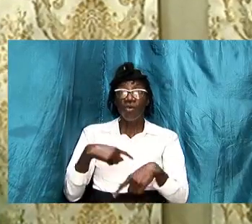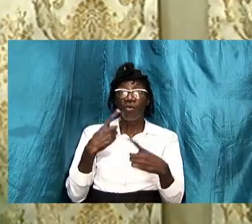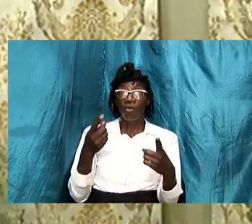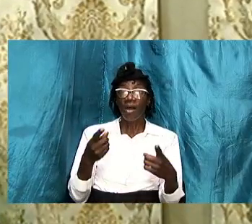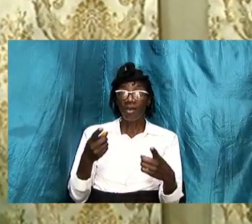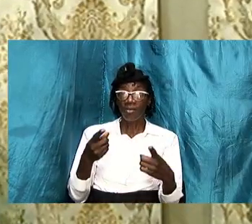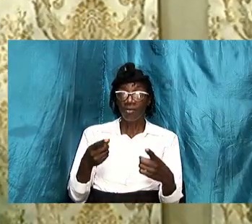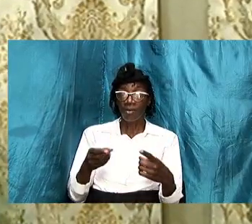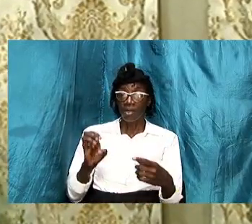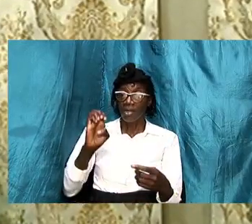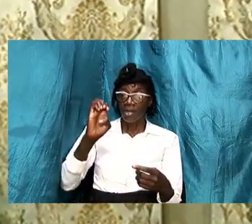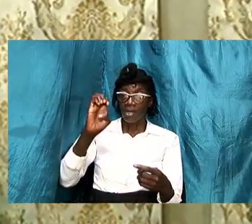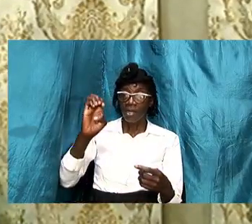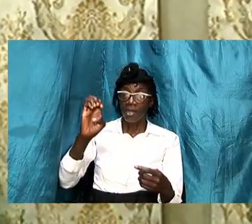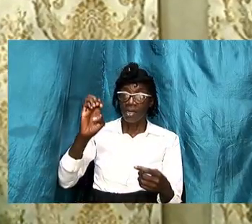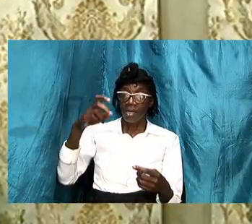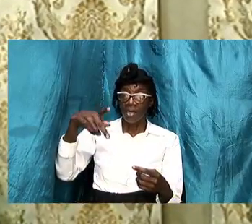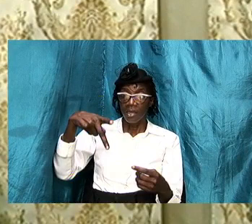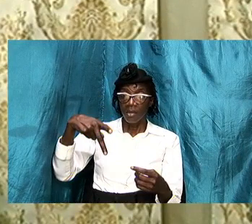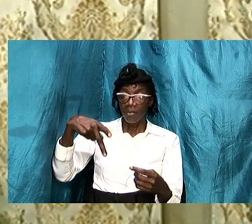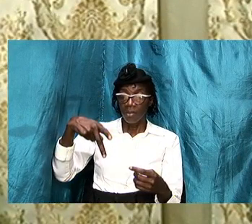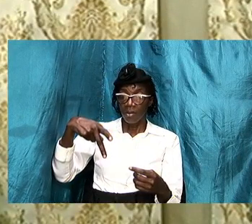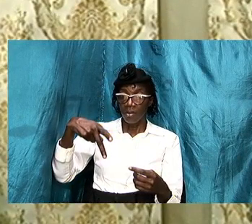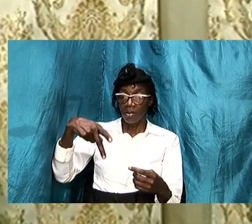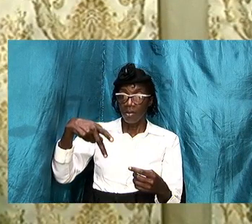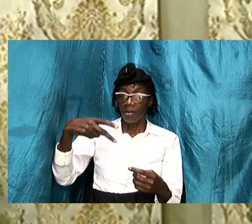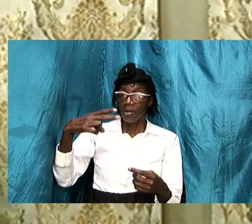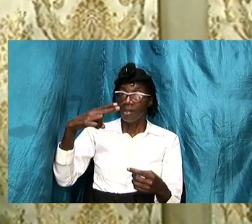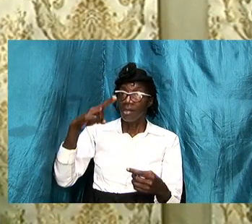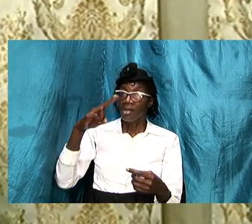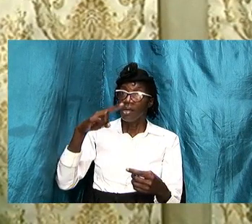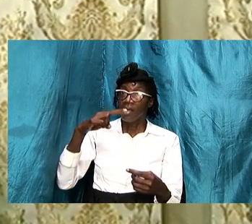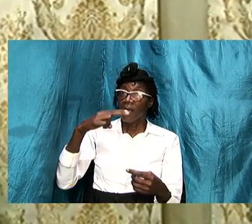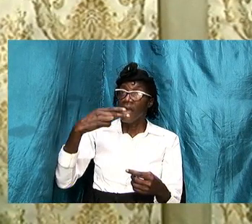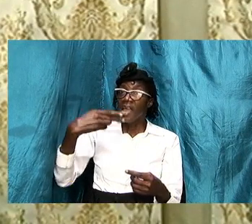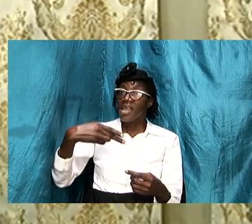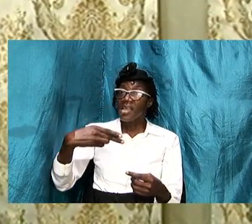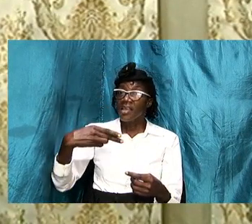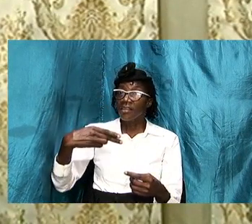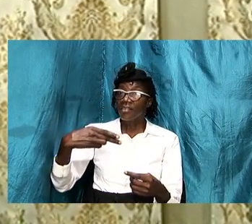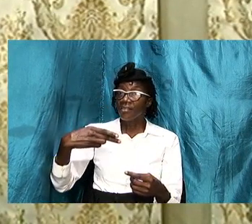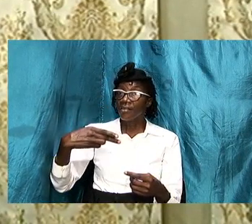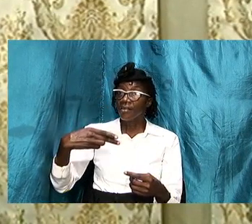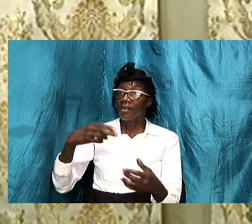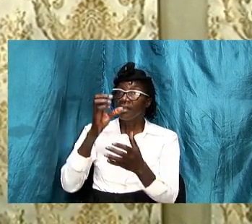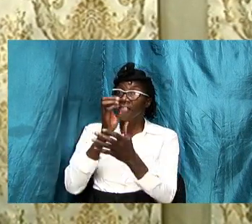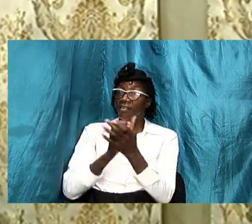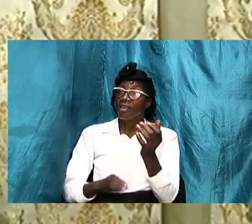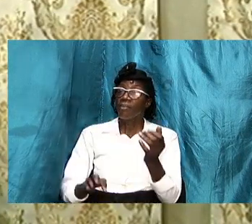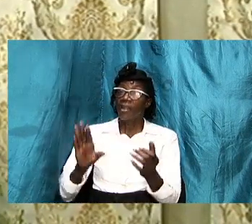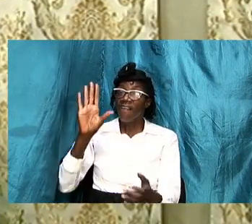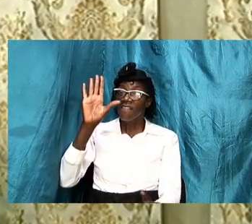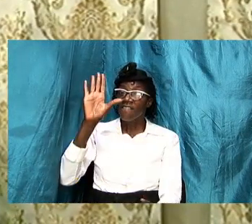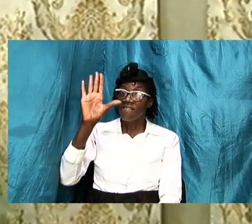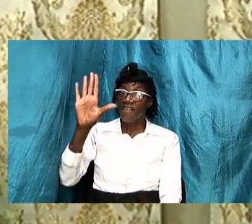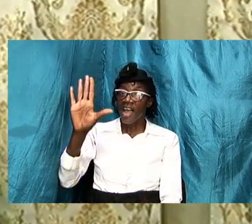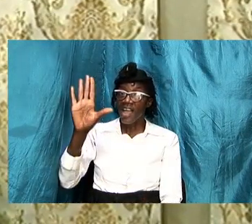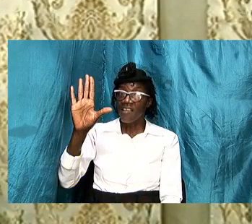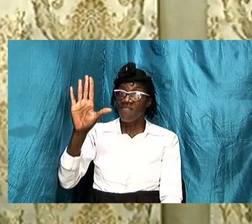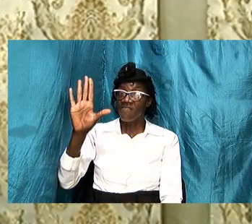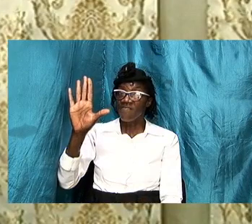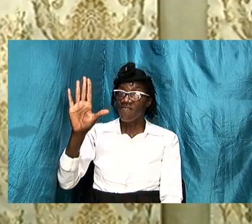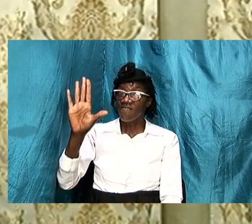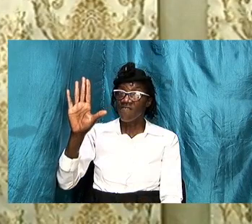the book of ephesians ephesians chapter number five let's turn to ephesians five and we're going to read a couple of verses